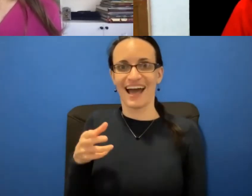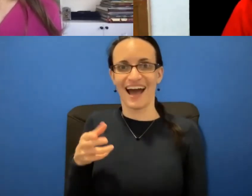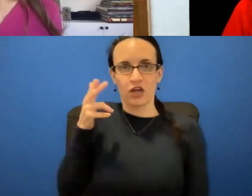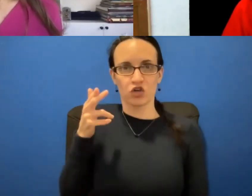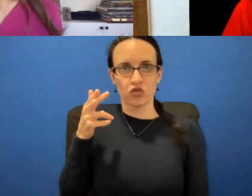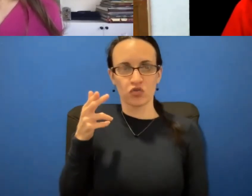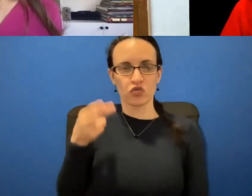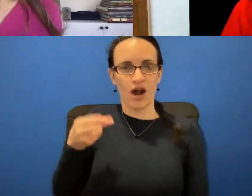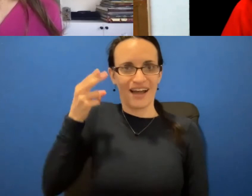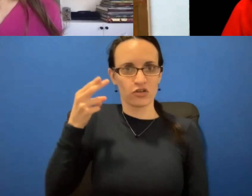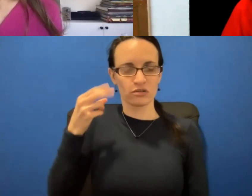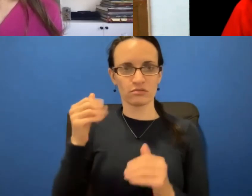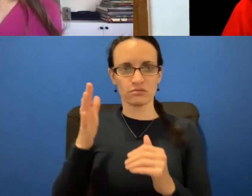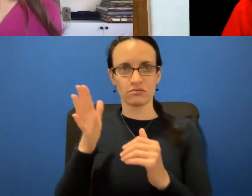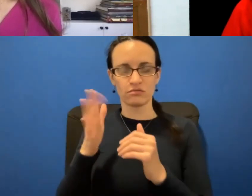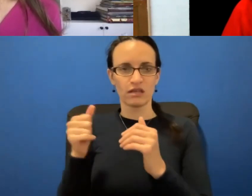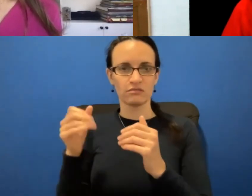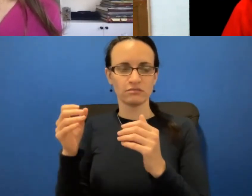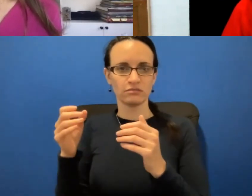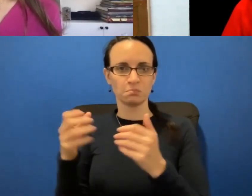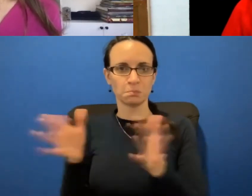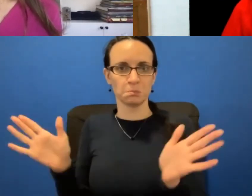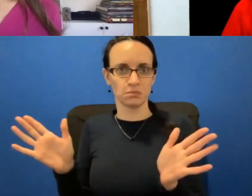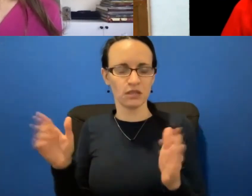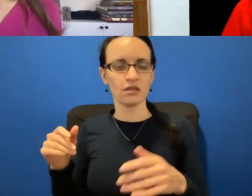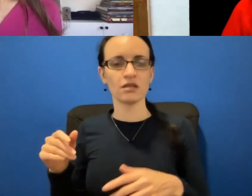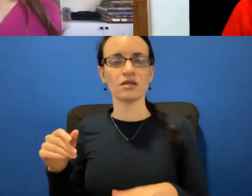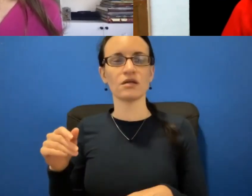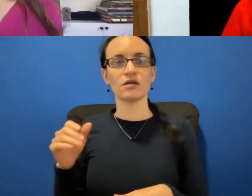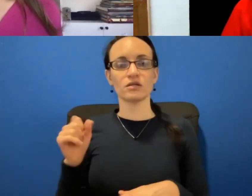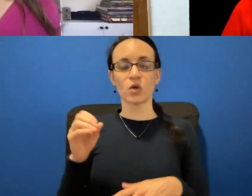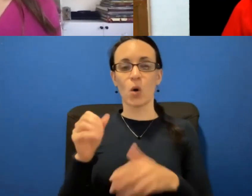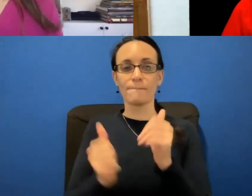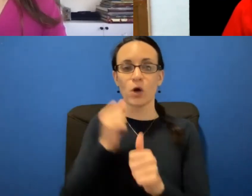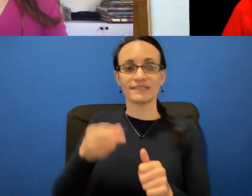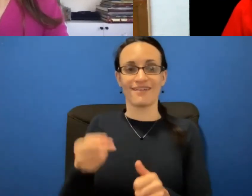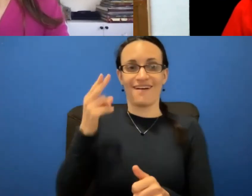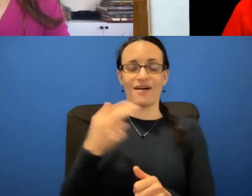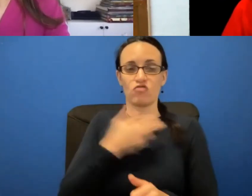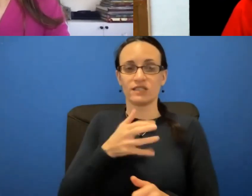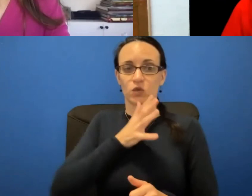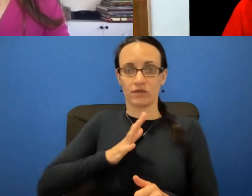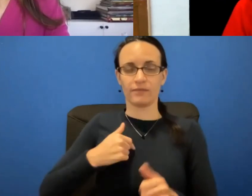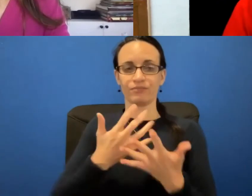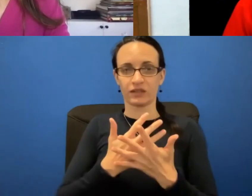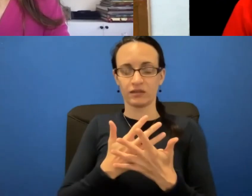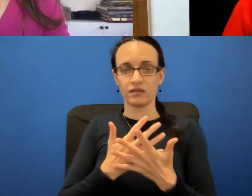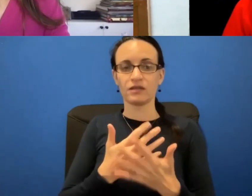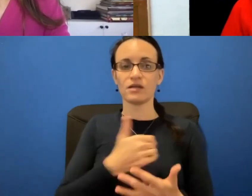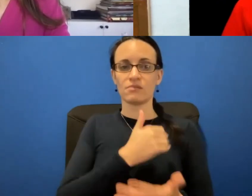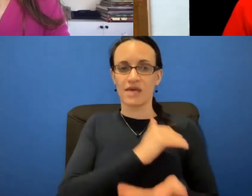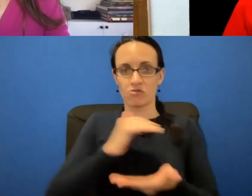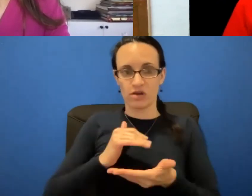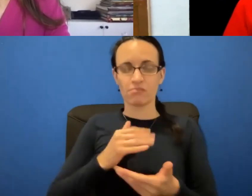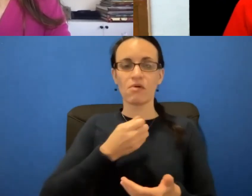the general population. And so the highest risk women we screen with a mammogram and an ultrasound at one